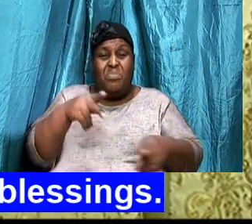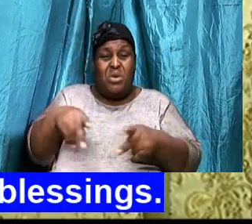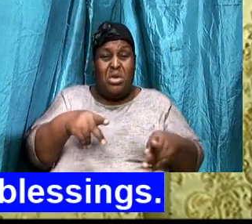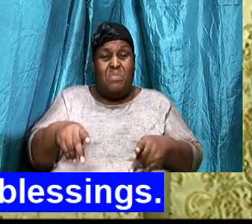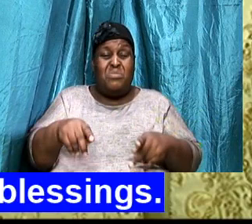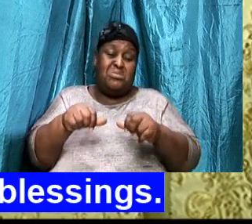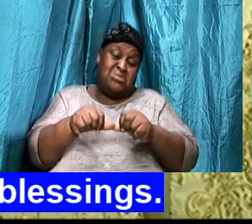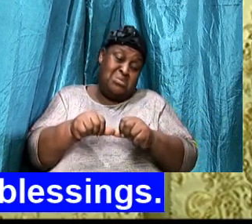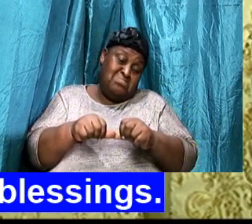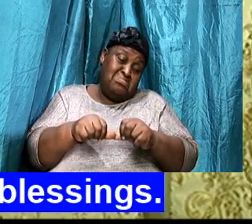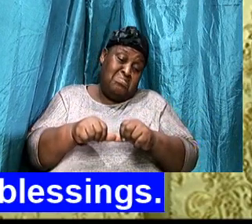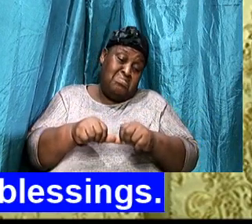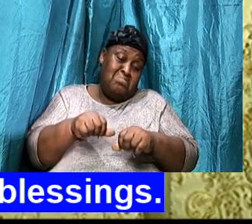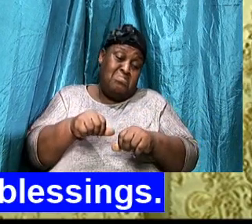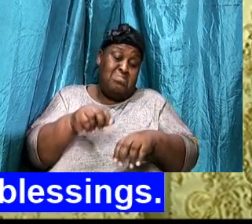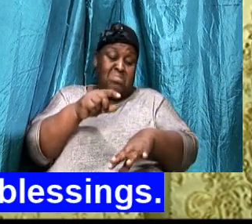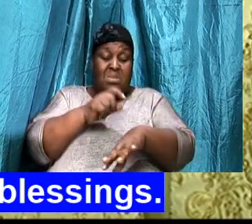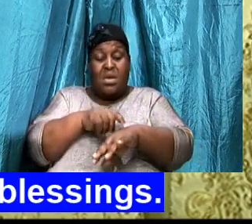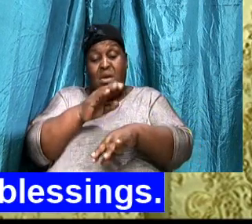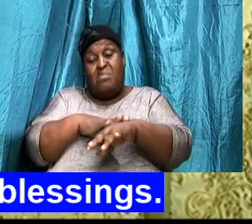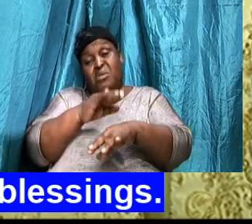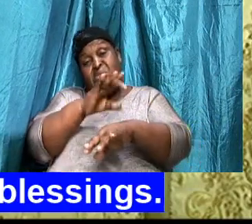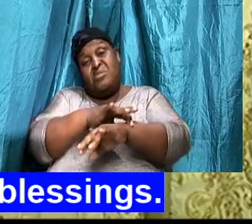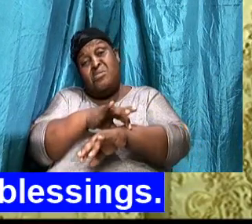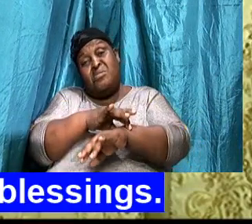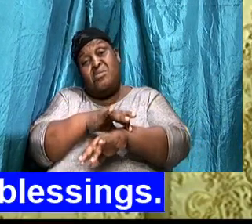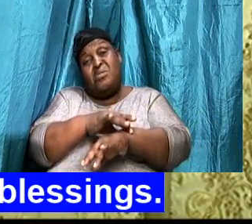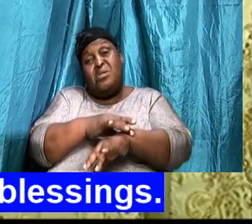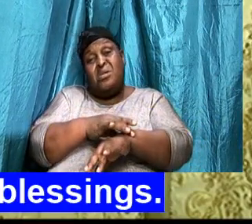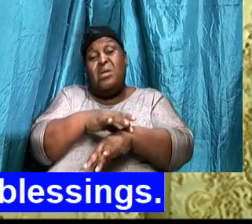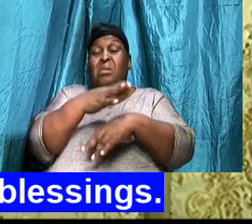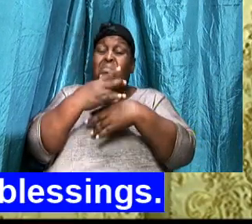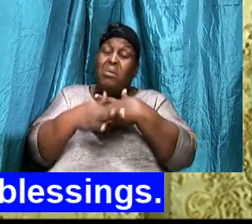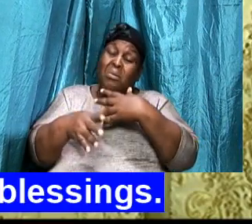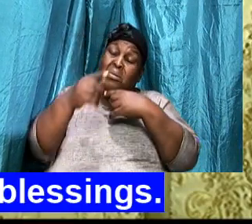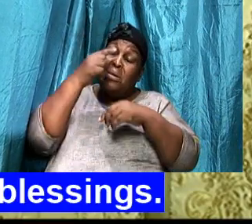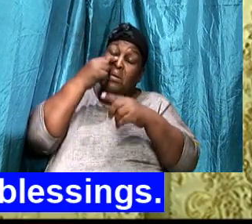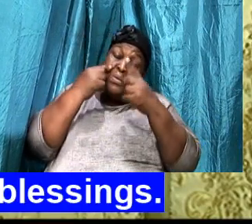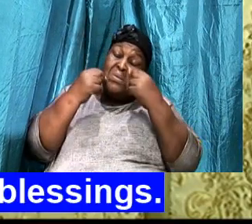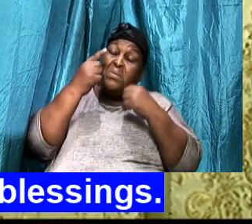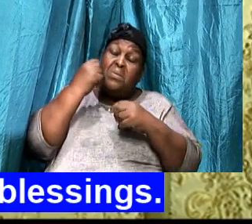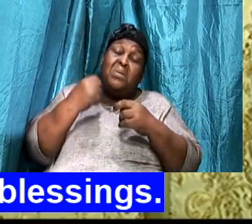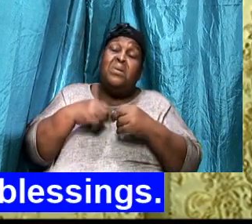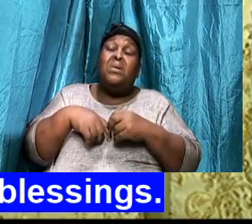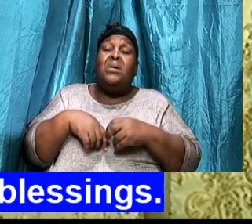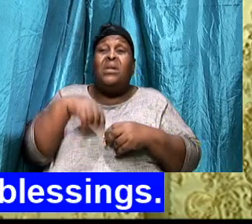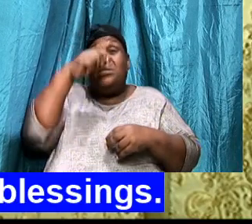All their blood, Sweat and tears, Trying to achieve, The things of this life,